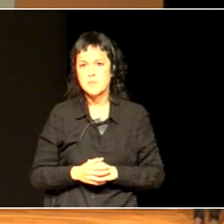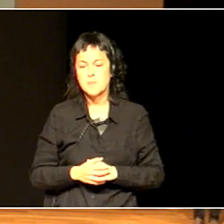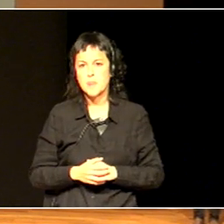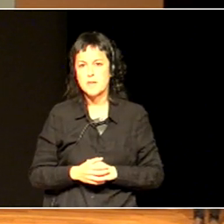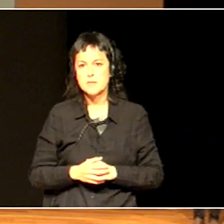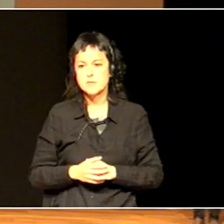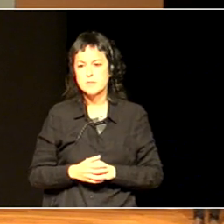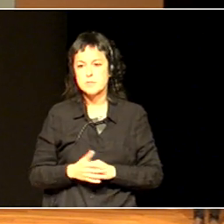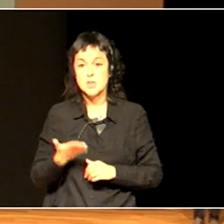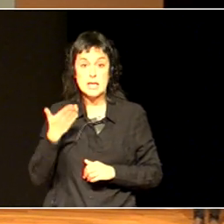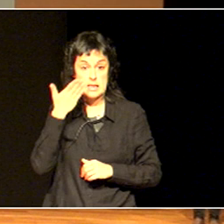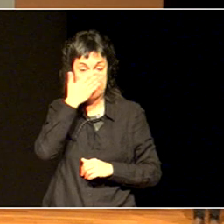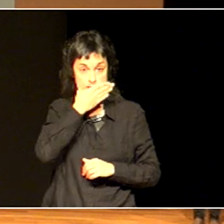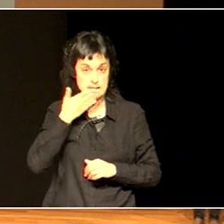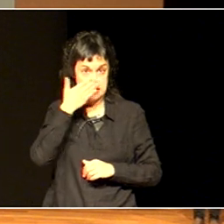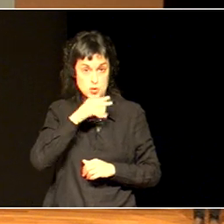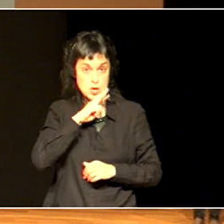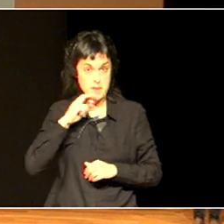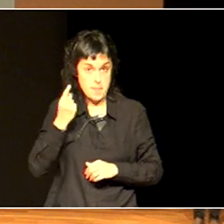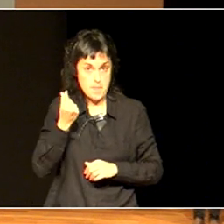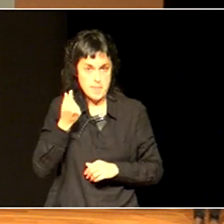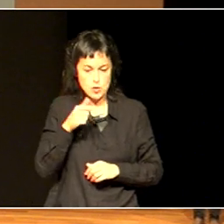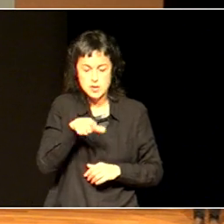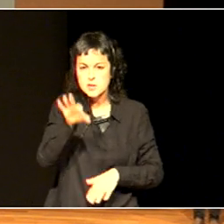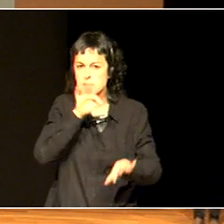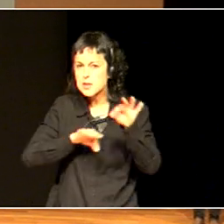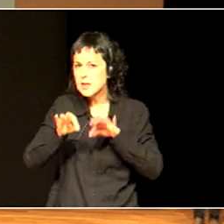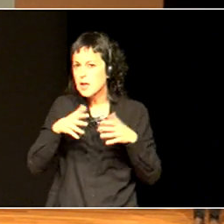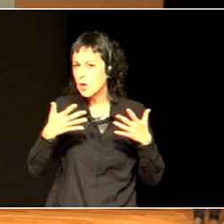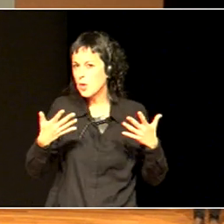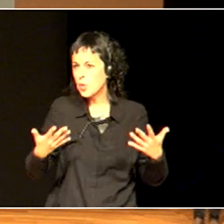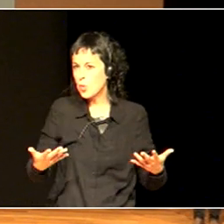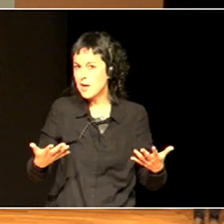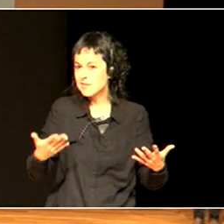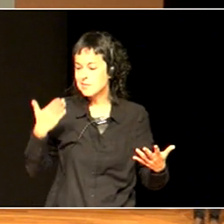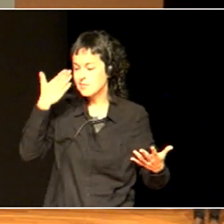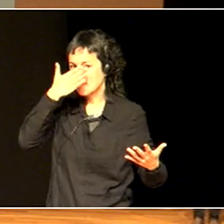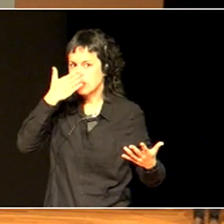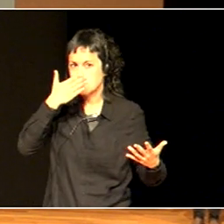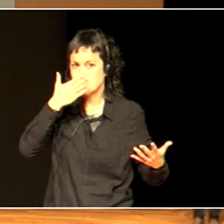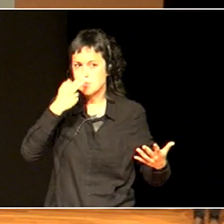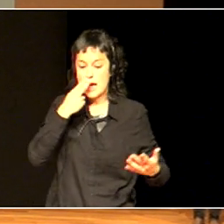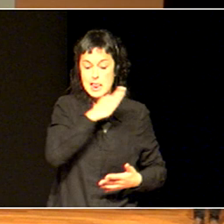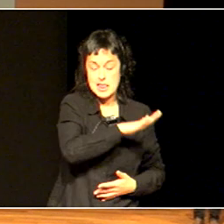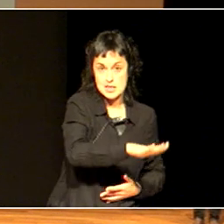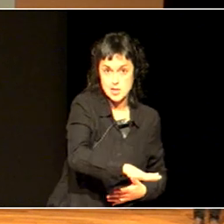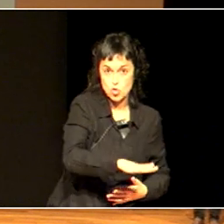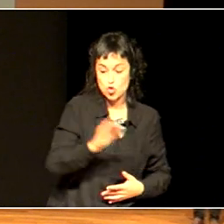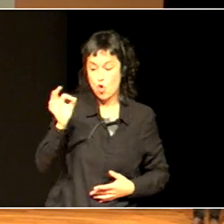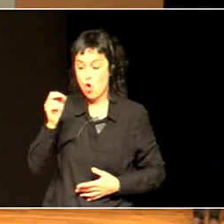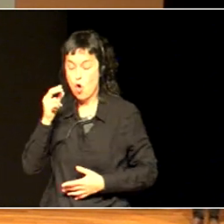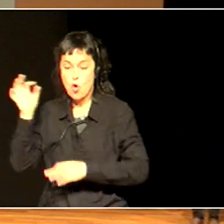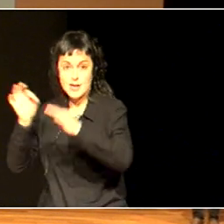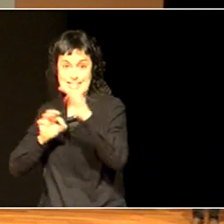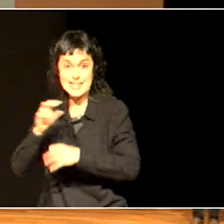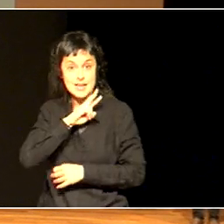exactly the same as the values in the index. You know, schools tend to think sometimes of values